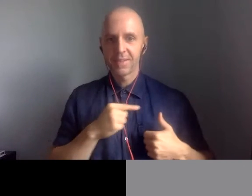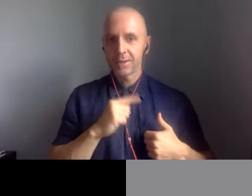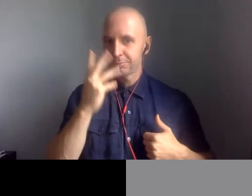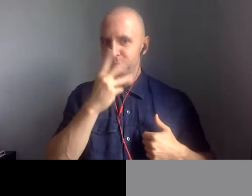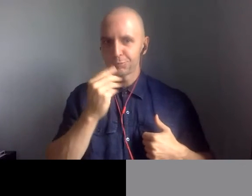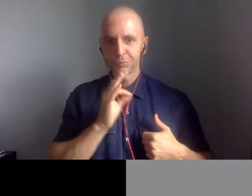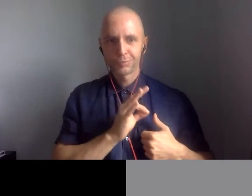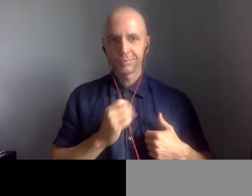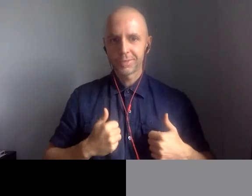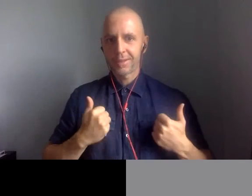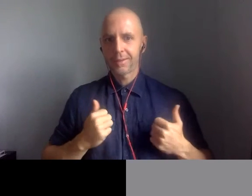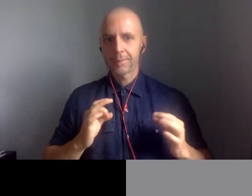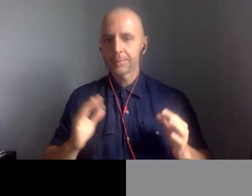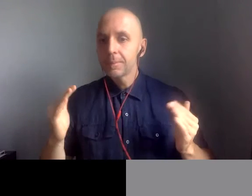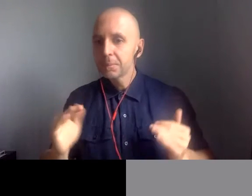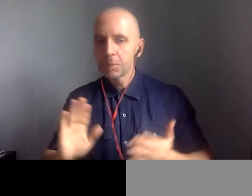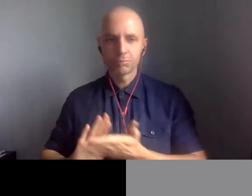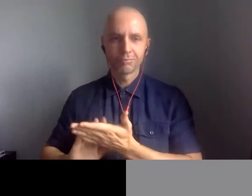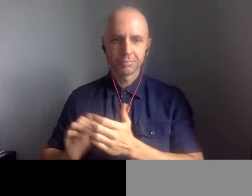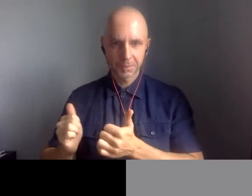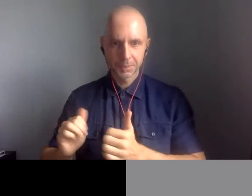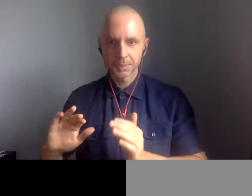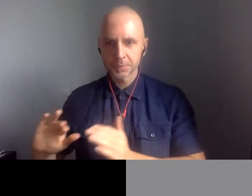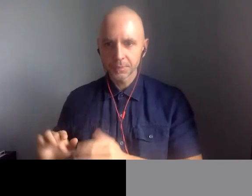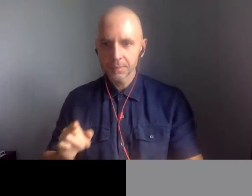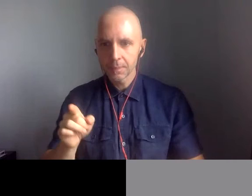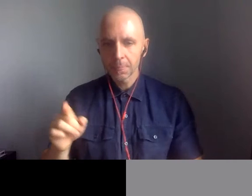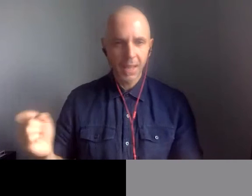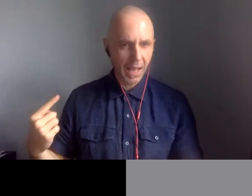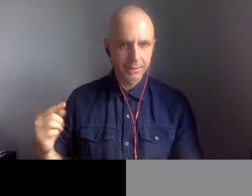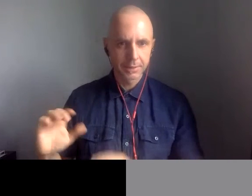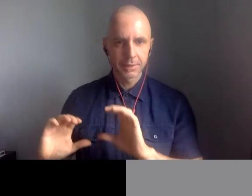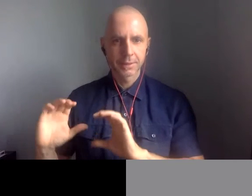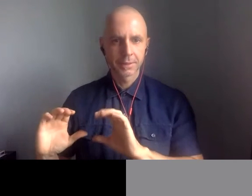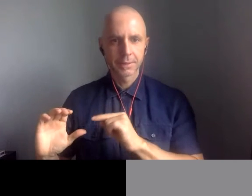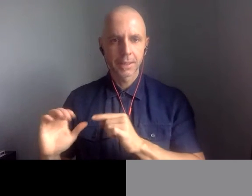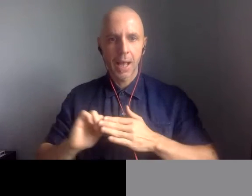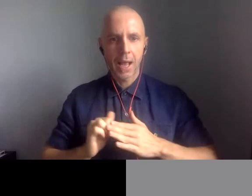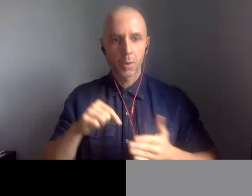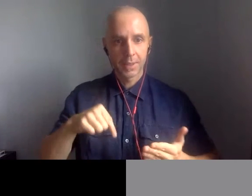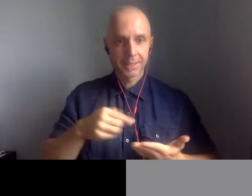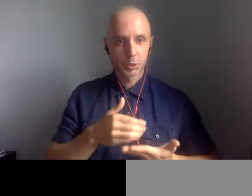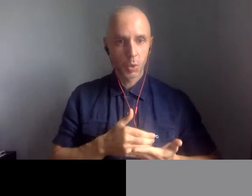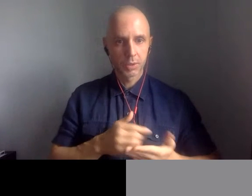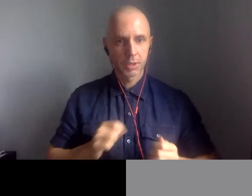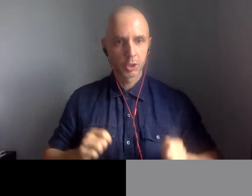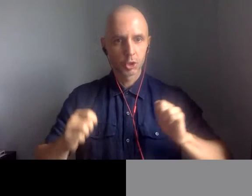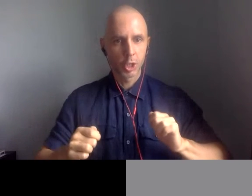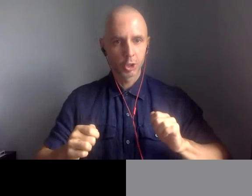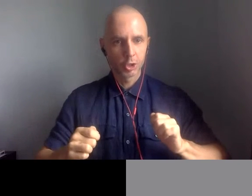Fruman asks, how does this course adapt from year to year? Naomi, I remember you. And